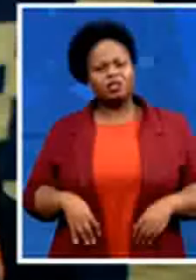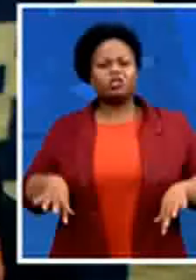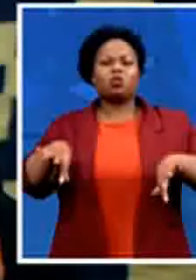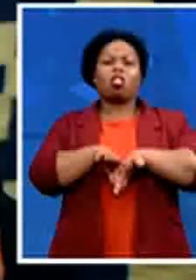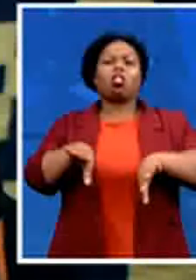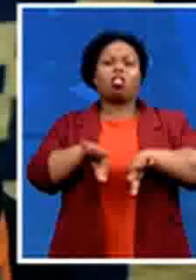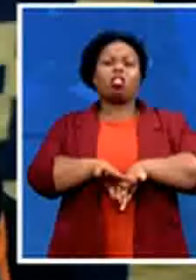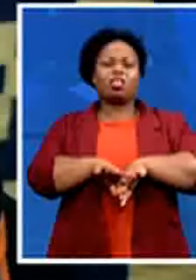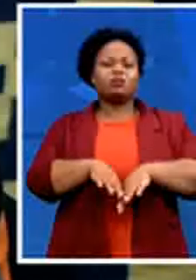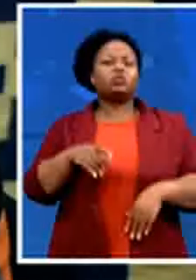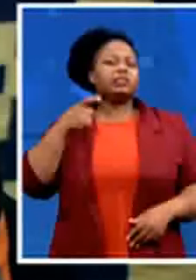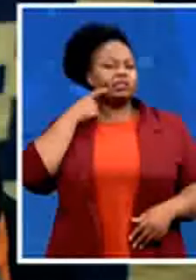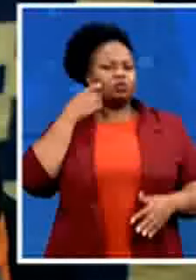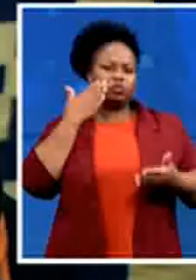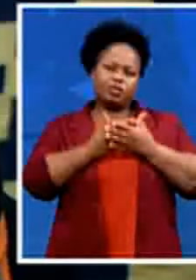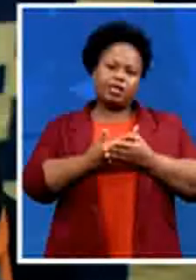money back into services